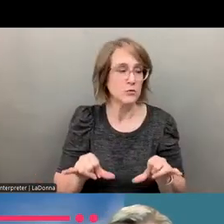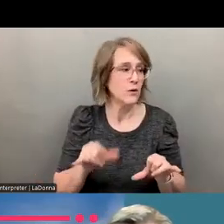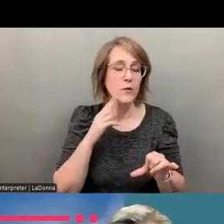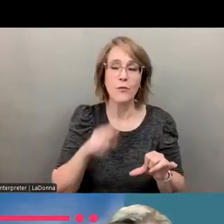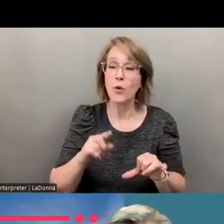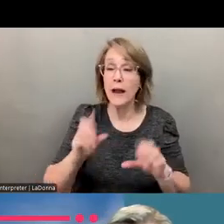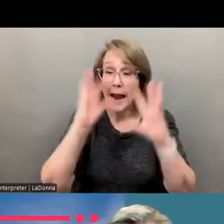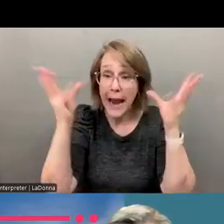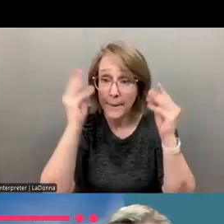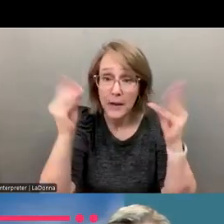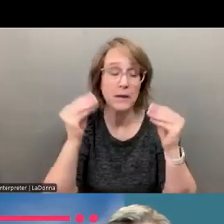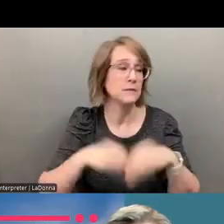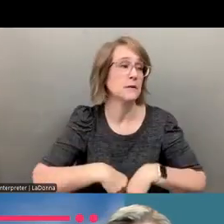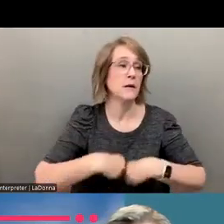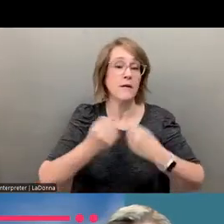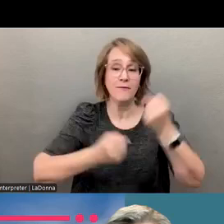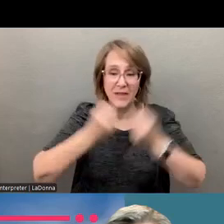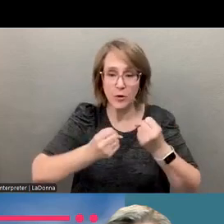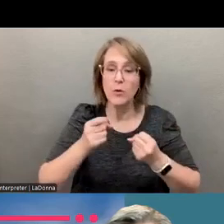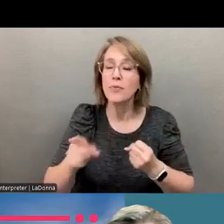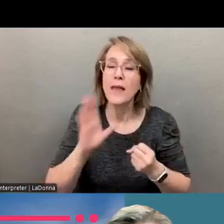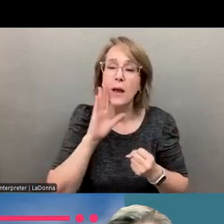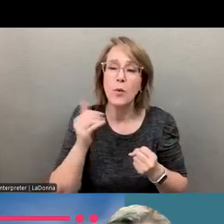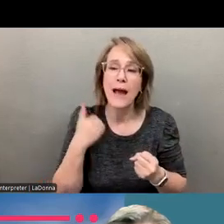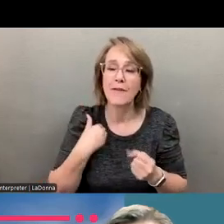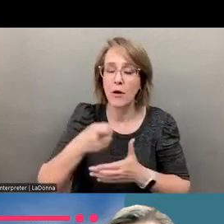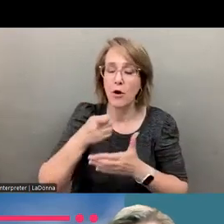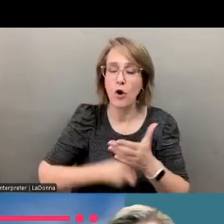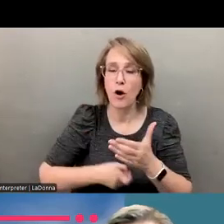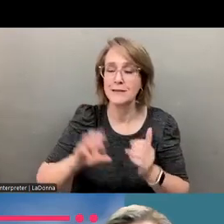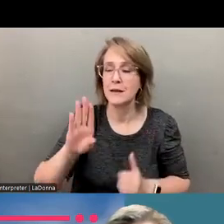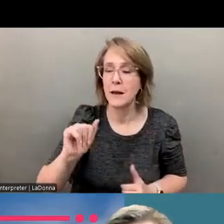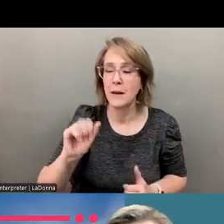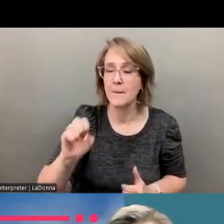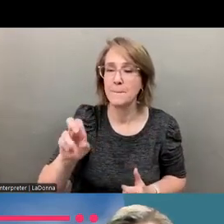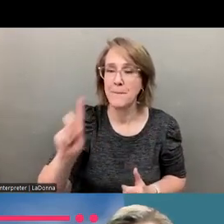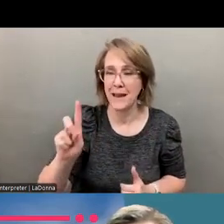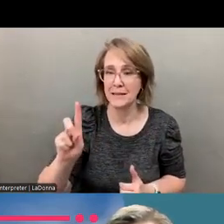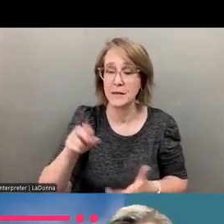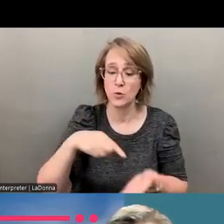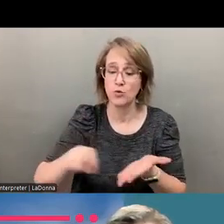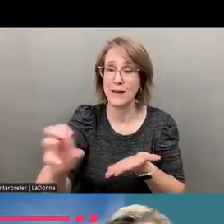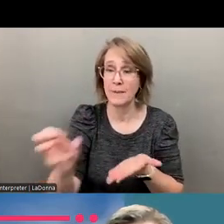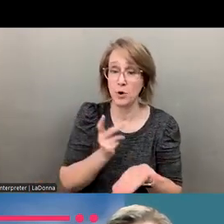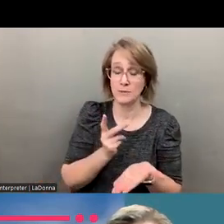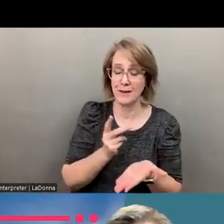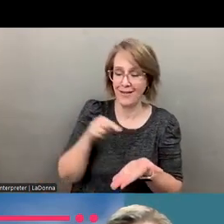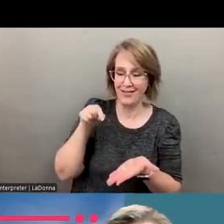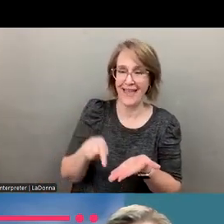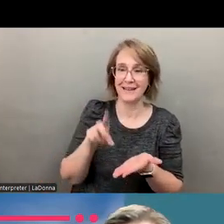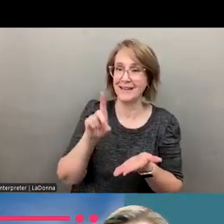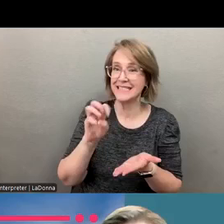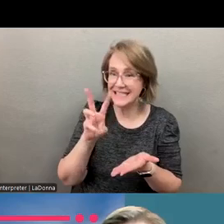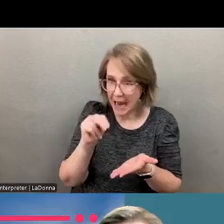other things like that, when you look at most states, they have cost-based reimbursement. Cost-based reimbursement looks at downtime as it relates to having the infrastructure